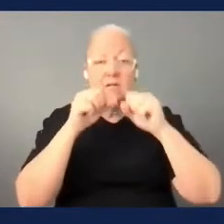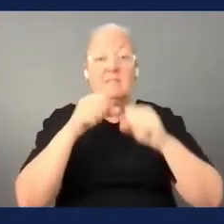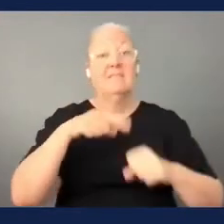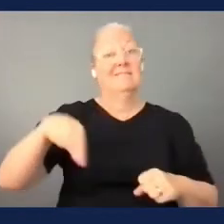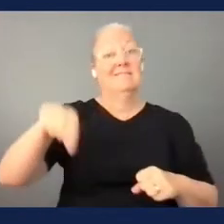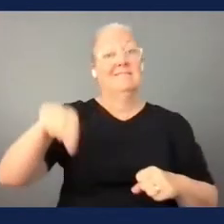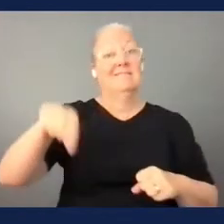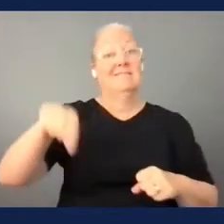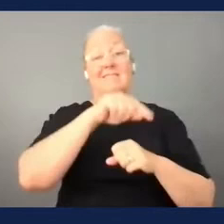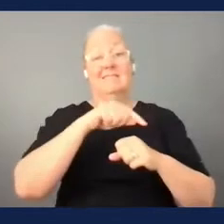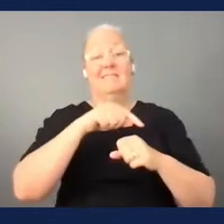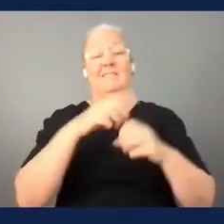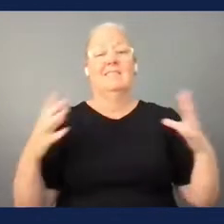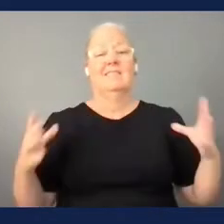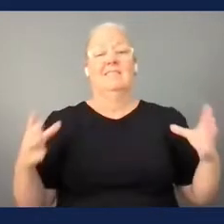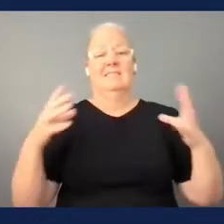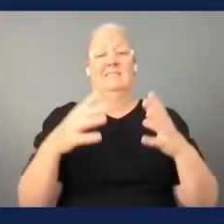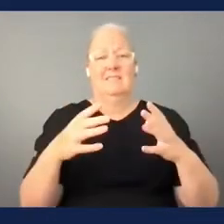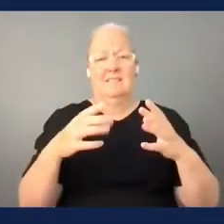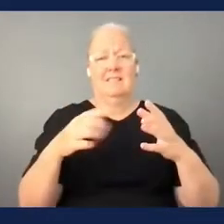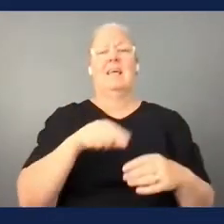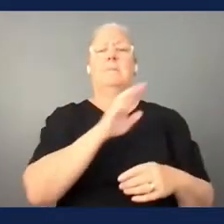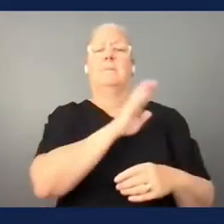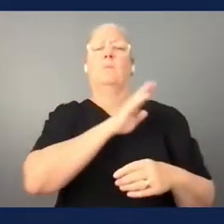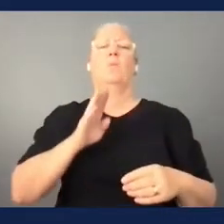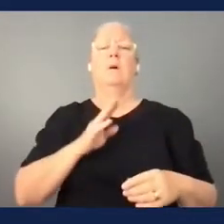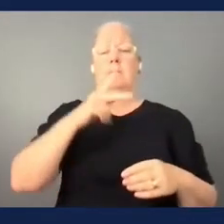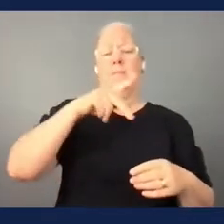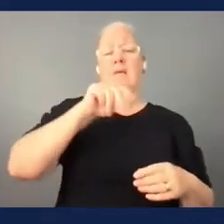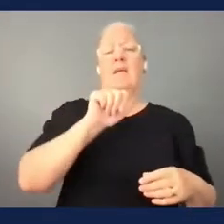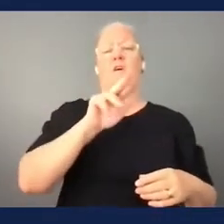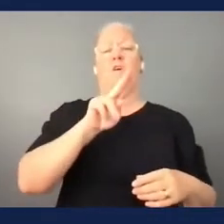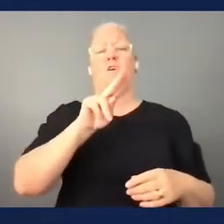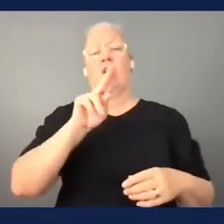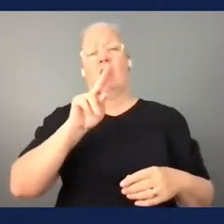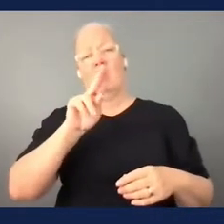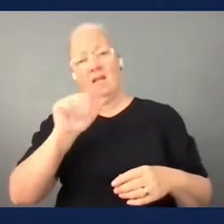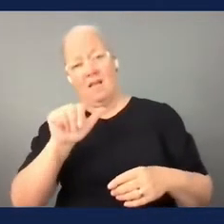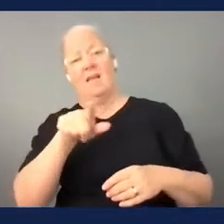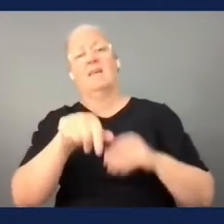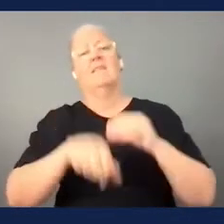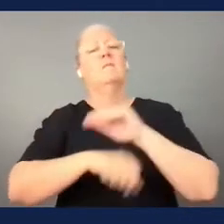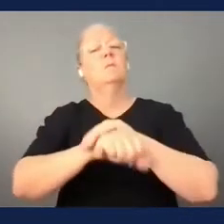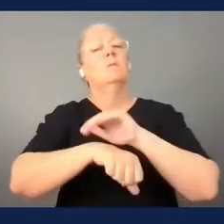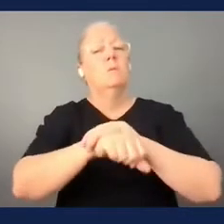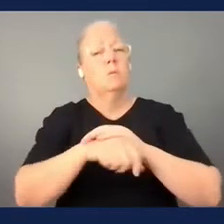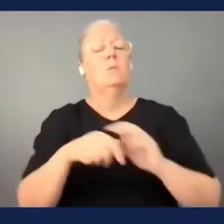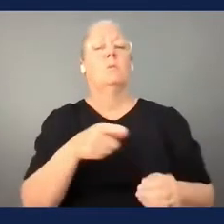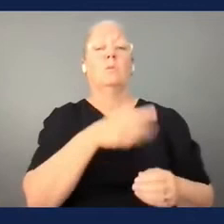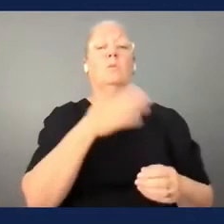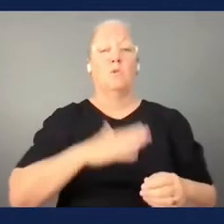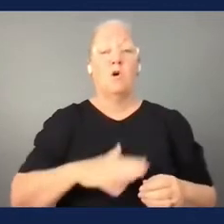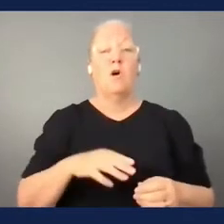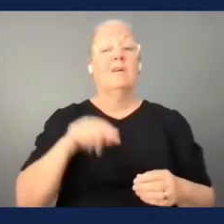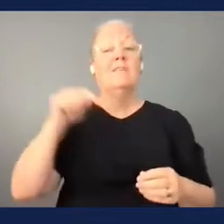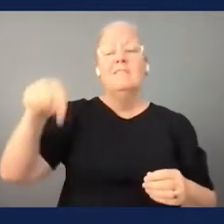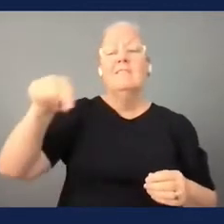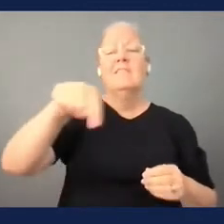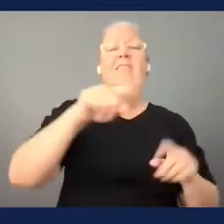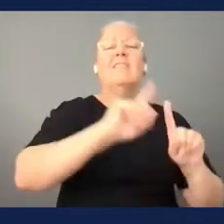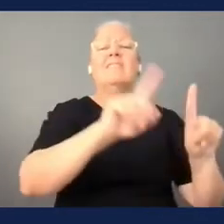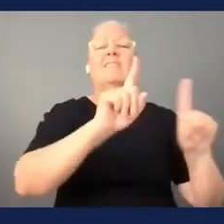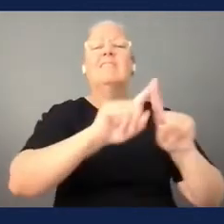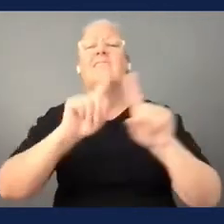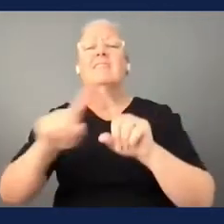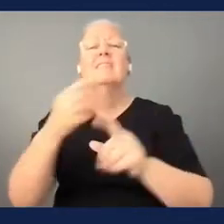the para football steering board like they are the beating heart of para football working together just to ensure all the different types of football disability football are